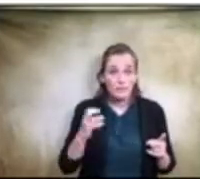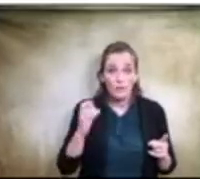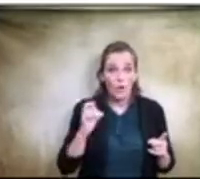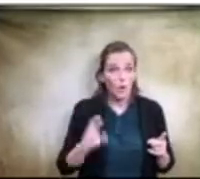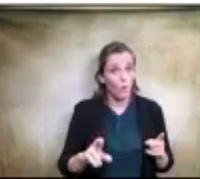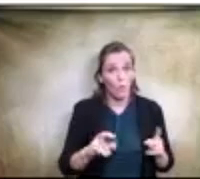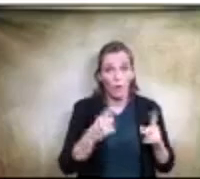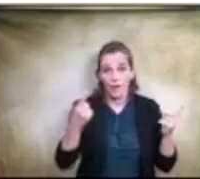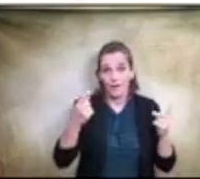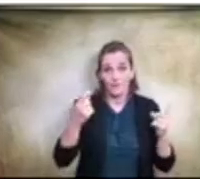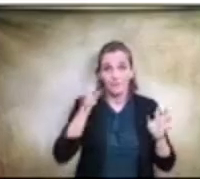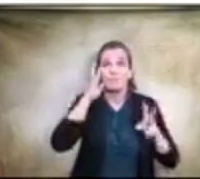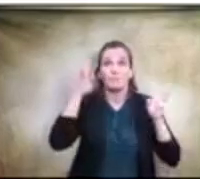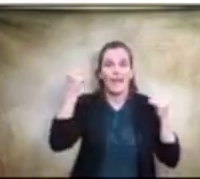us?